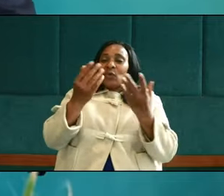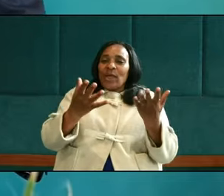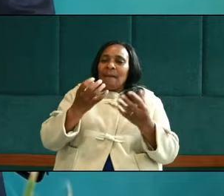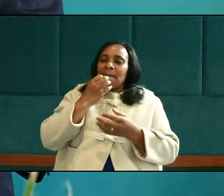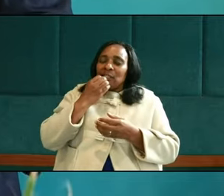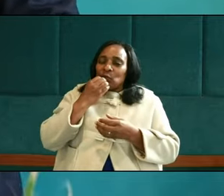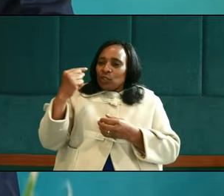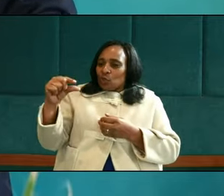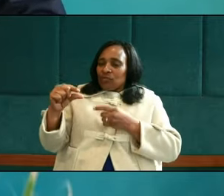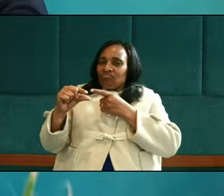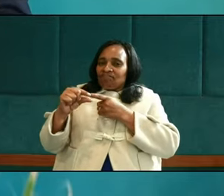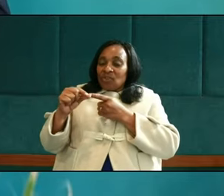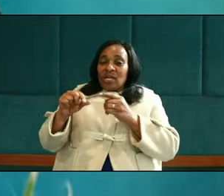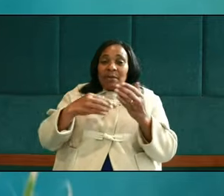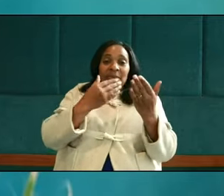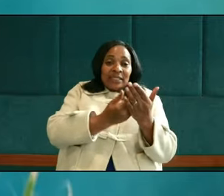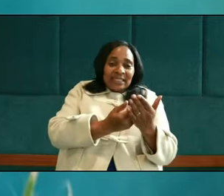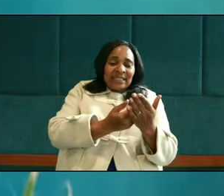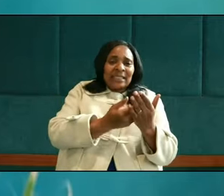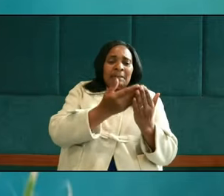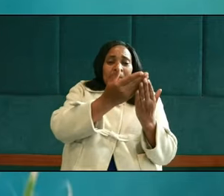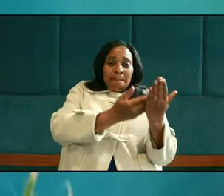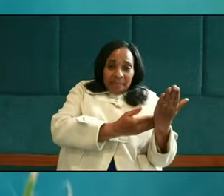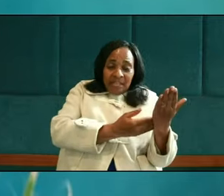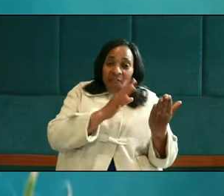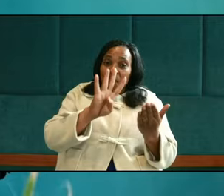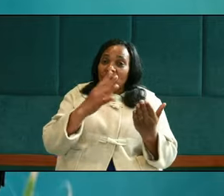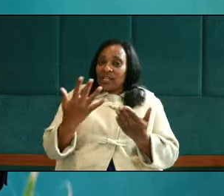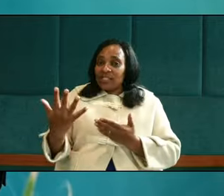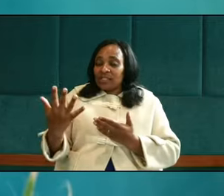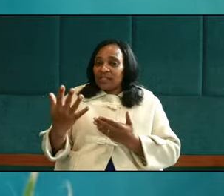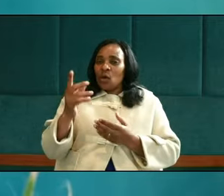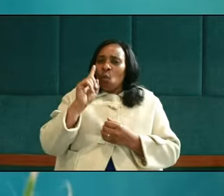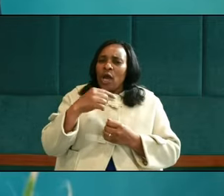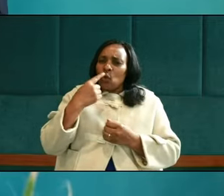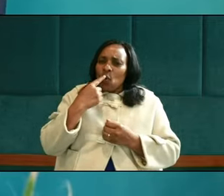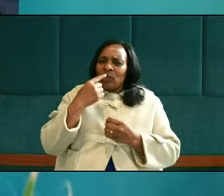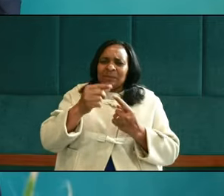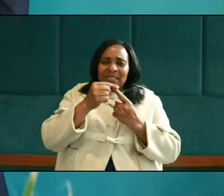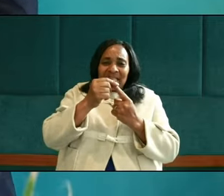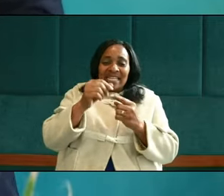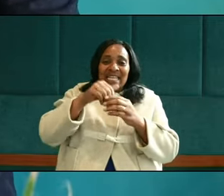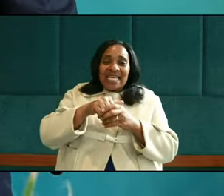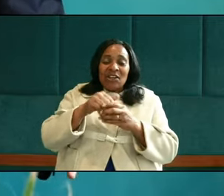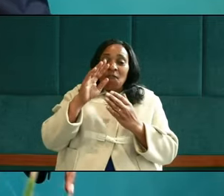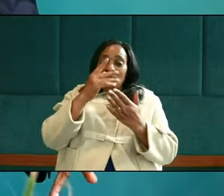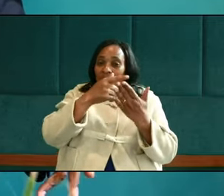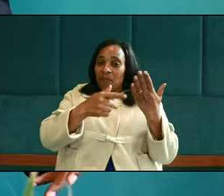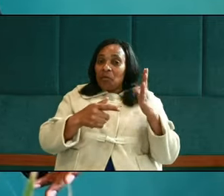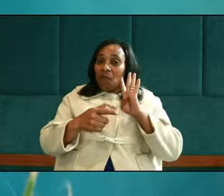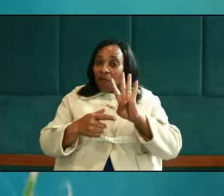Matthew's gospel represents at least four things. And one of those which is particularly in focus in